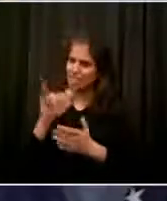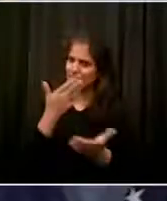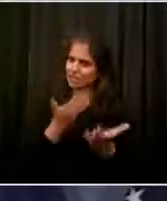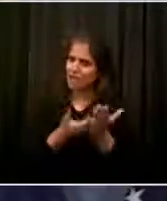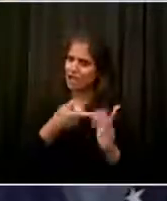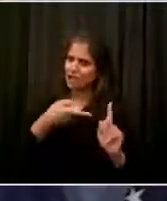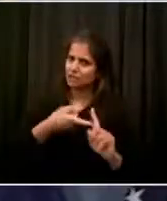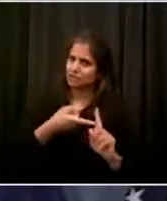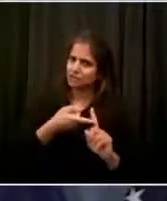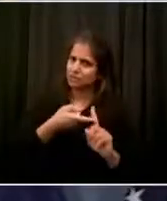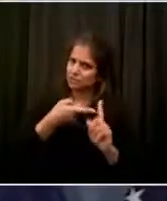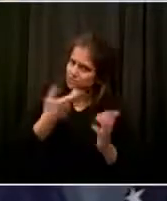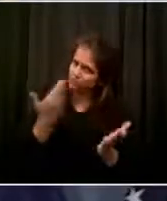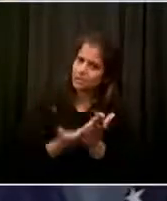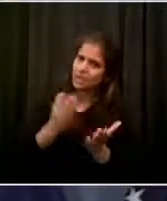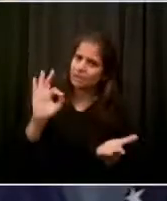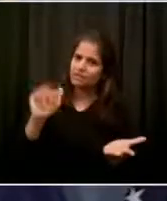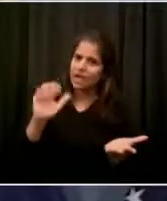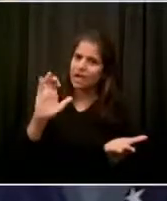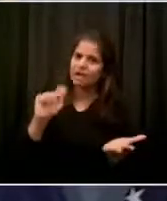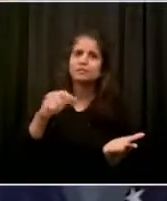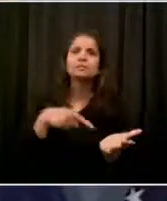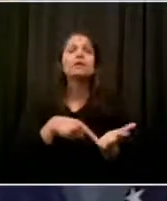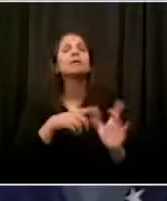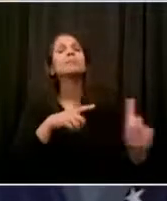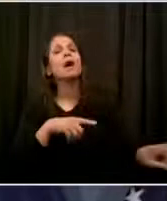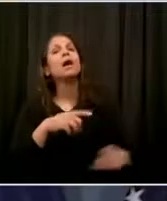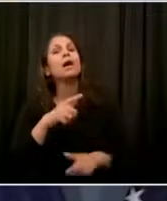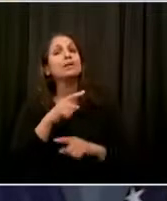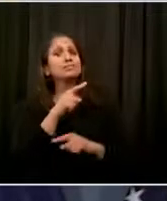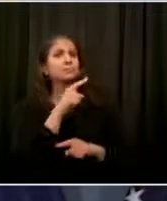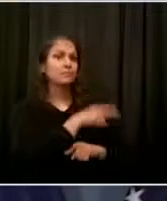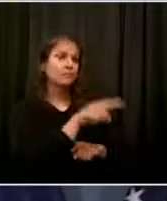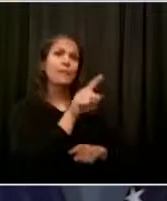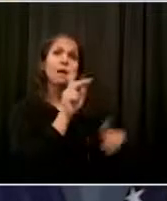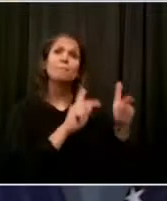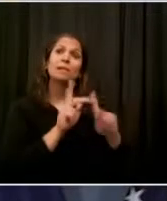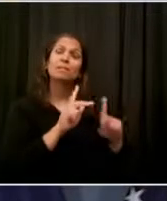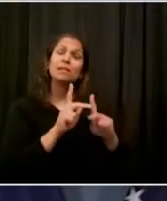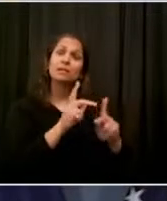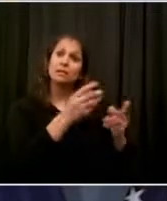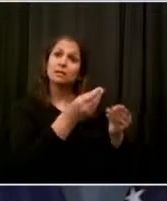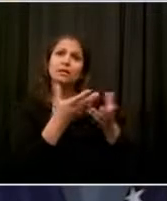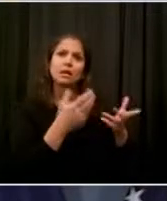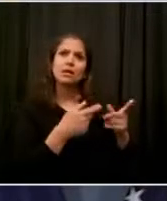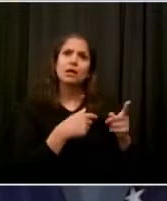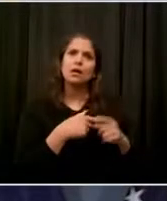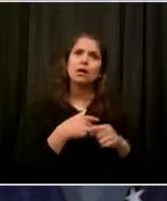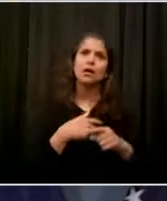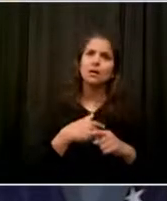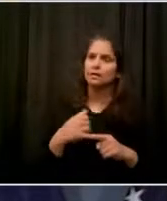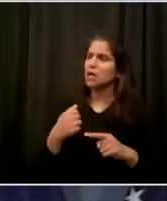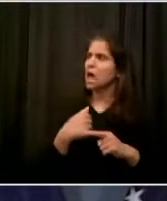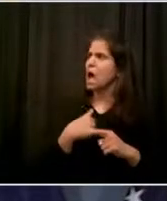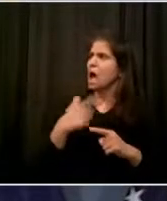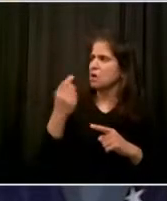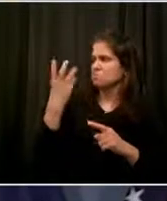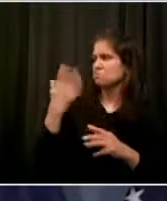the very different and also unacceptable violence on Sunday and Monday night at the beginning of the protests.